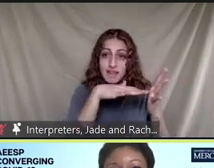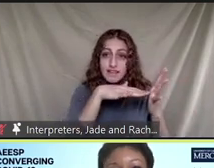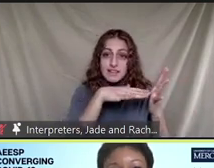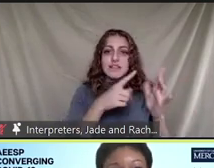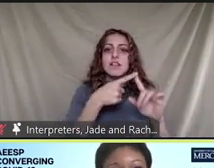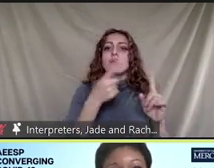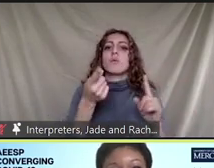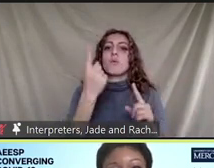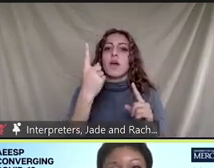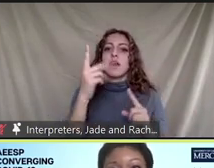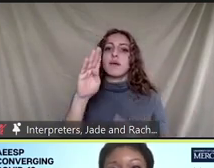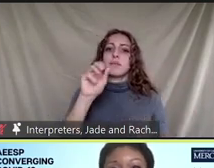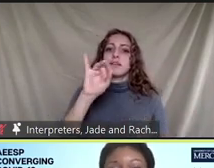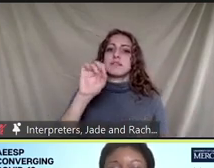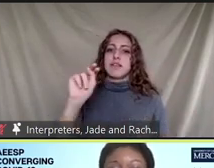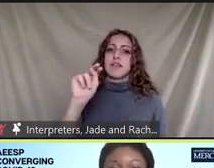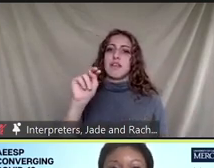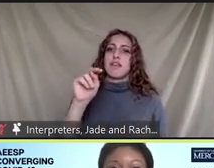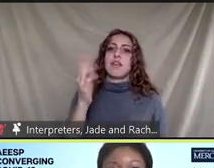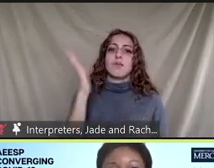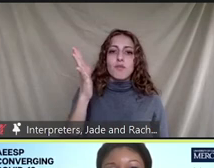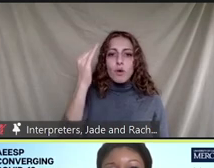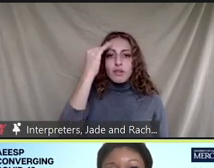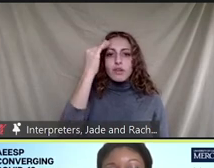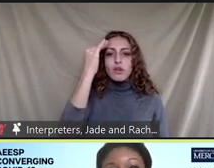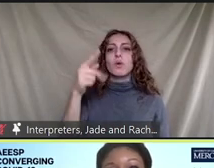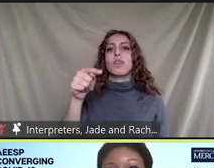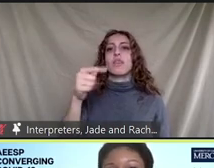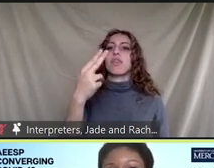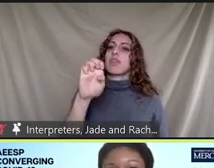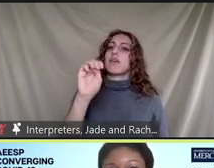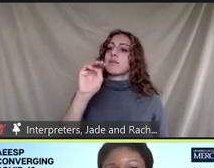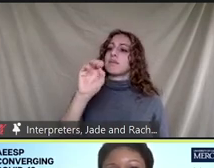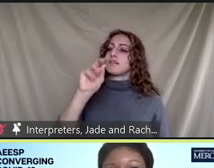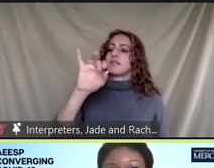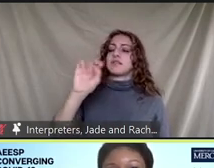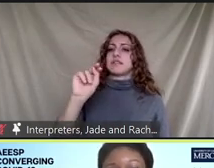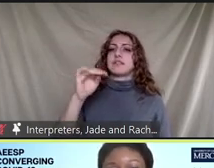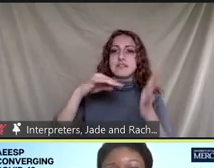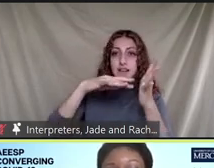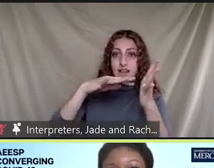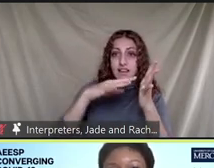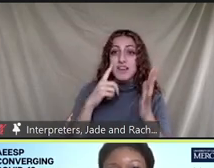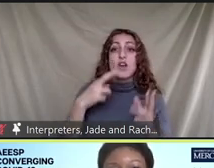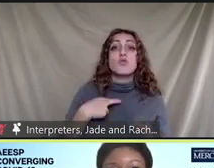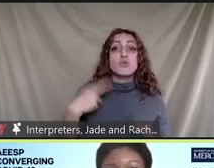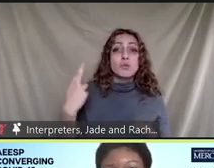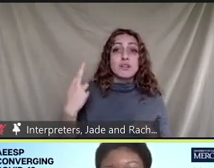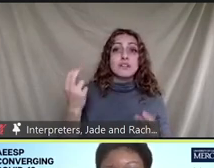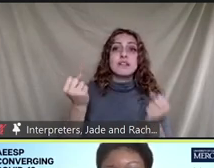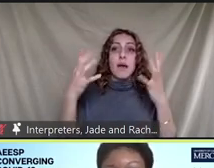and what they found is that the risk per million for cancer actually strongly